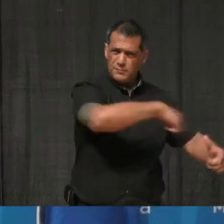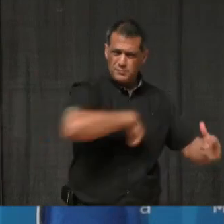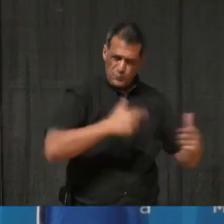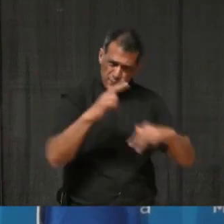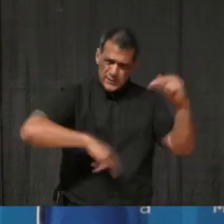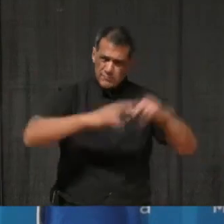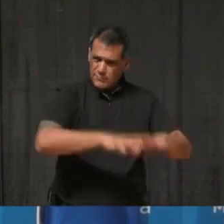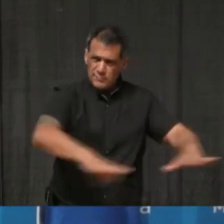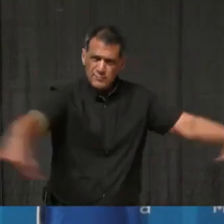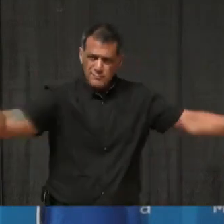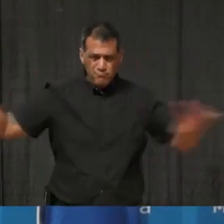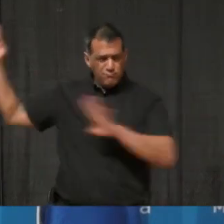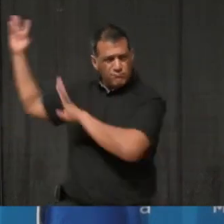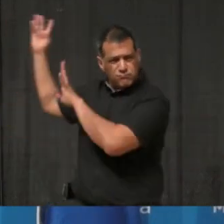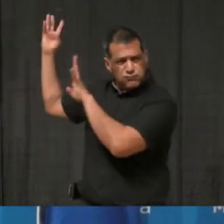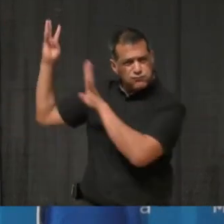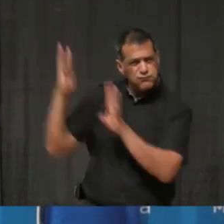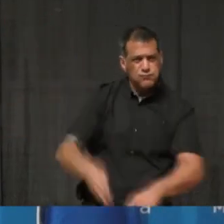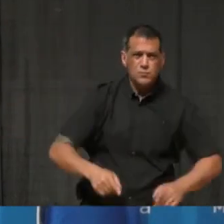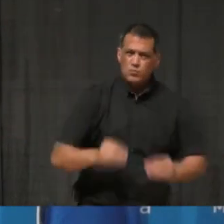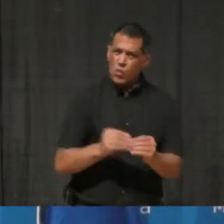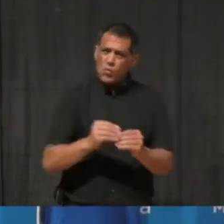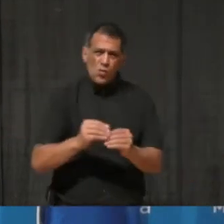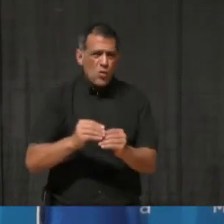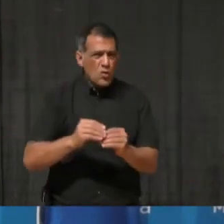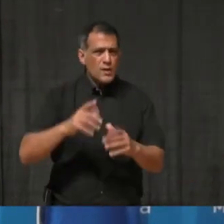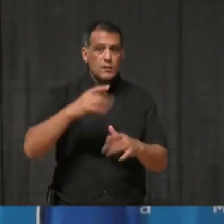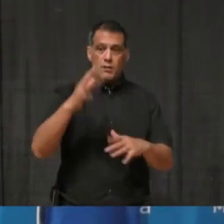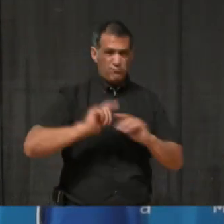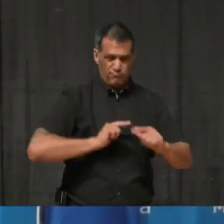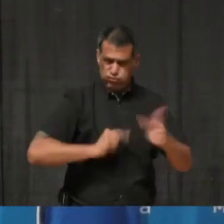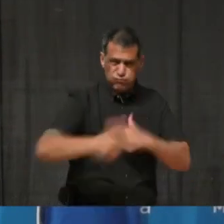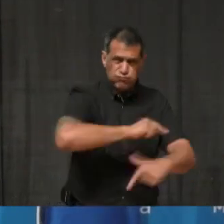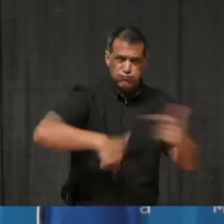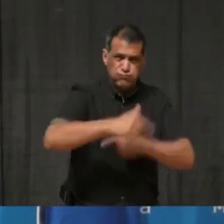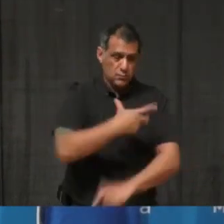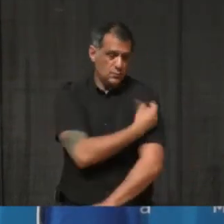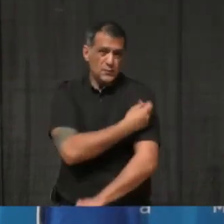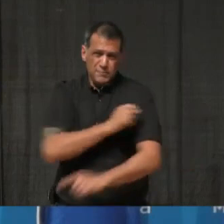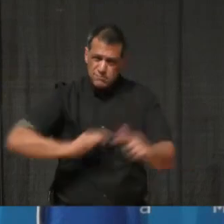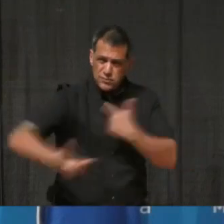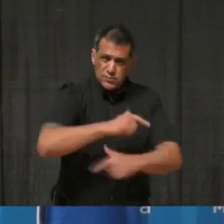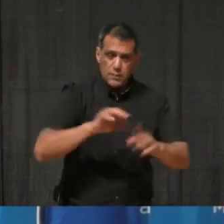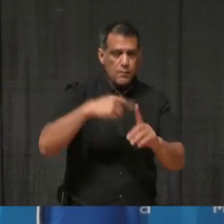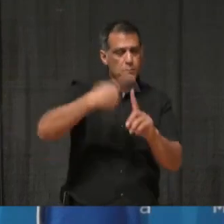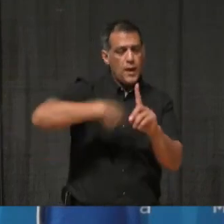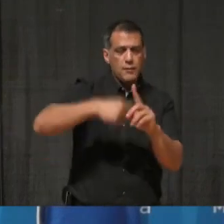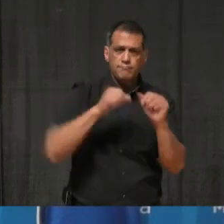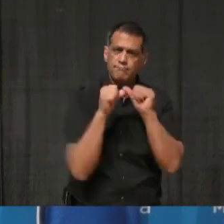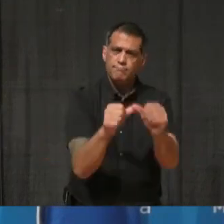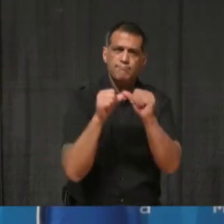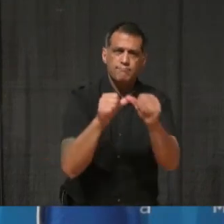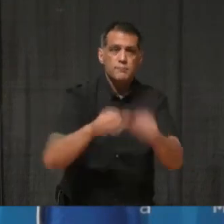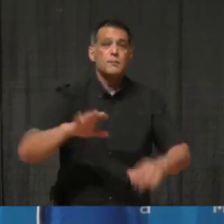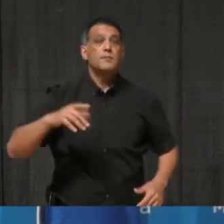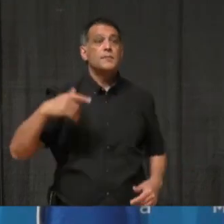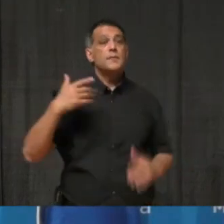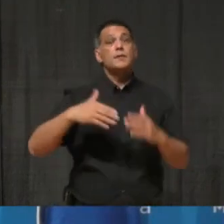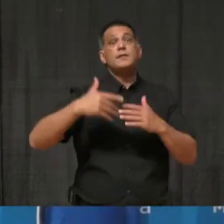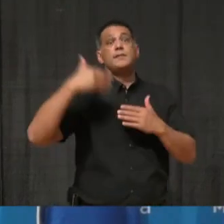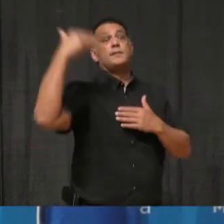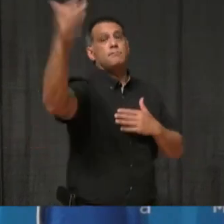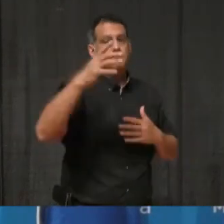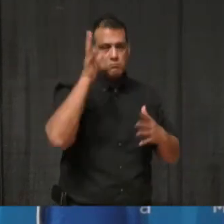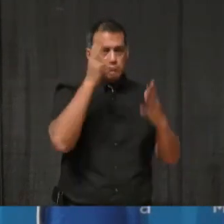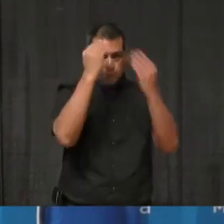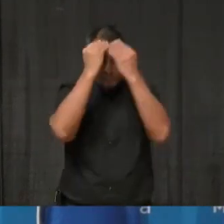vaccines quickly and efficiently over the coming months. I will provide an update to residents on this as soon